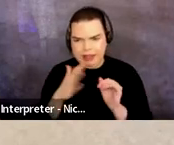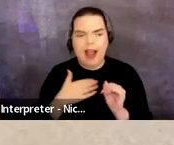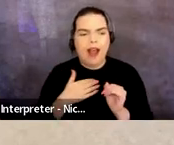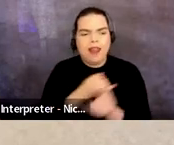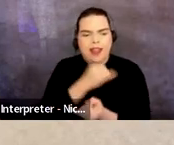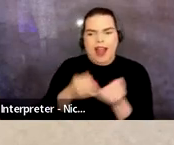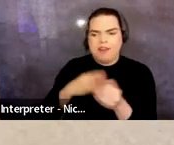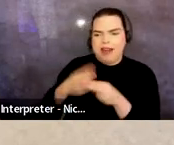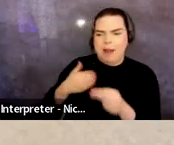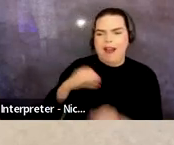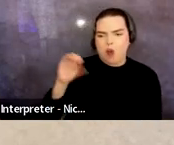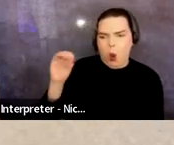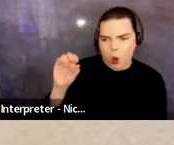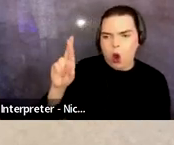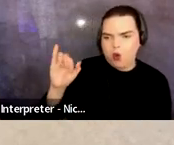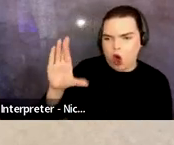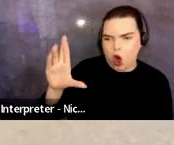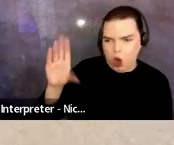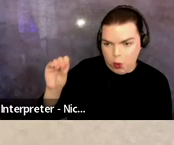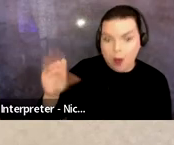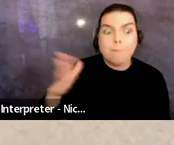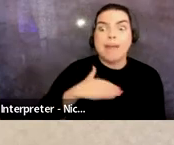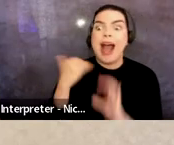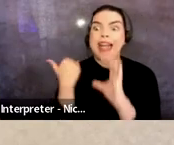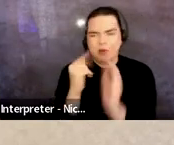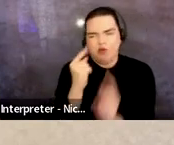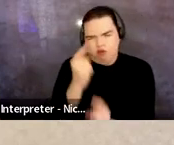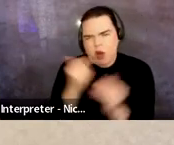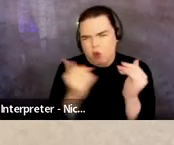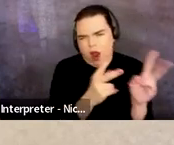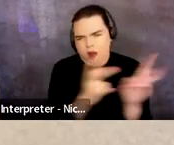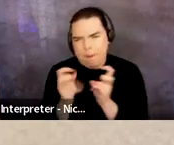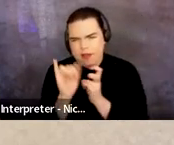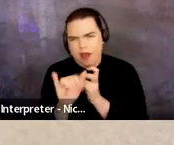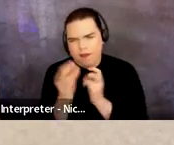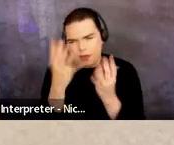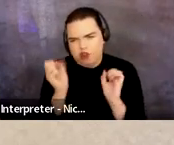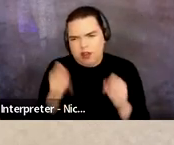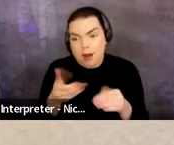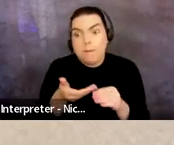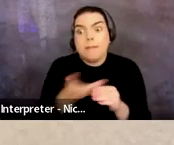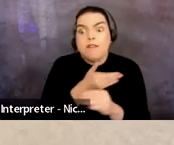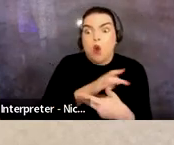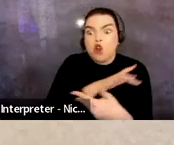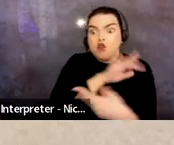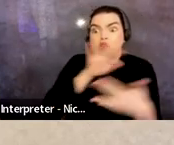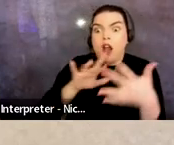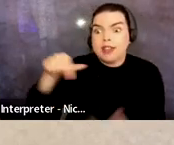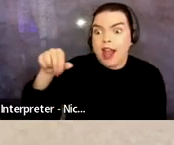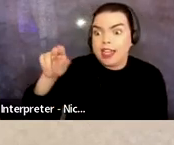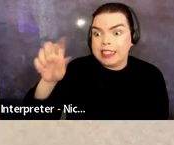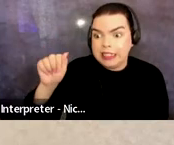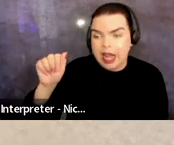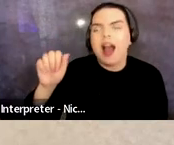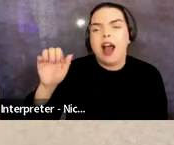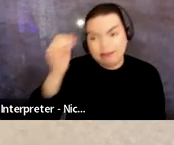email address is spelled correctly though so you can go ahead and copy it from there before reaching out to Keita who will be on intermittent leave